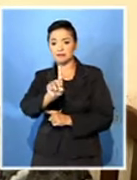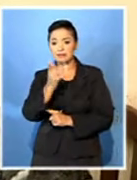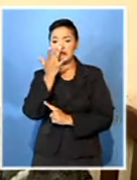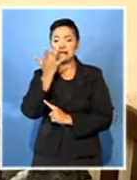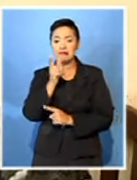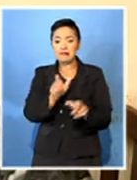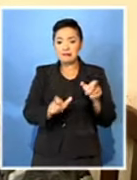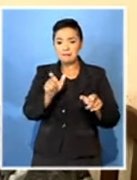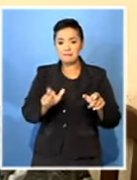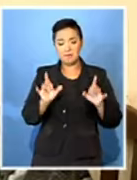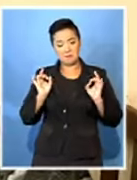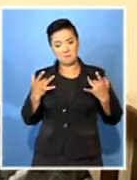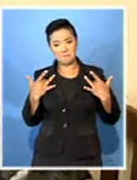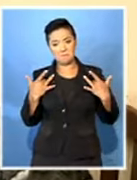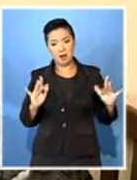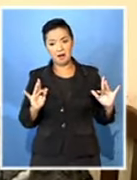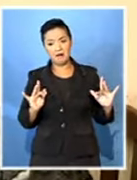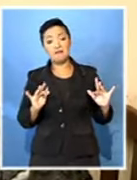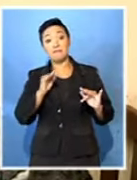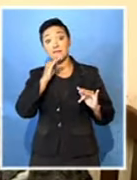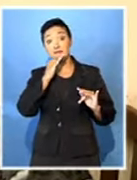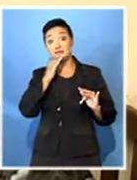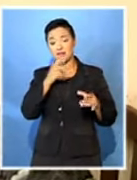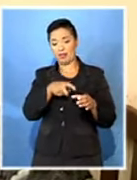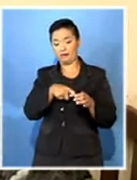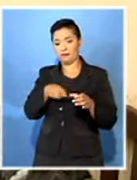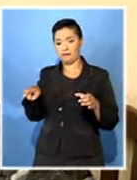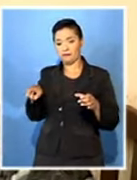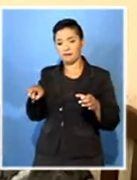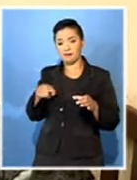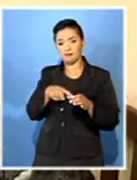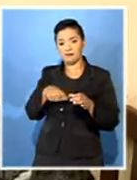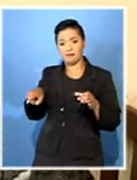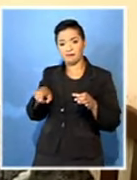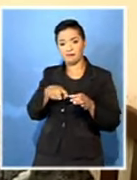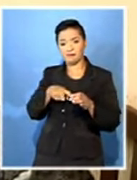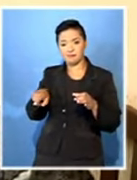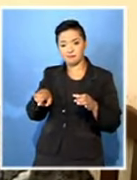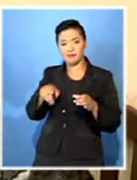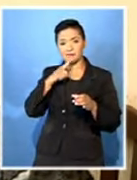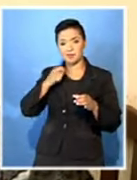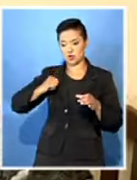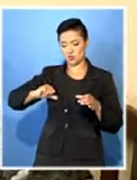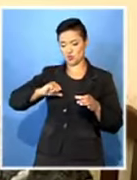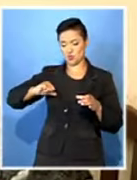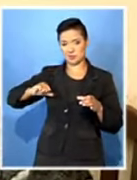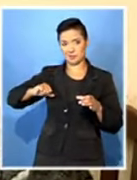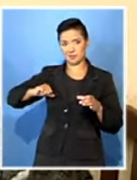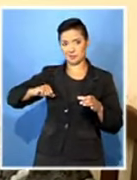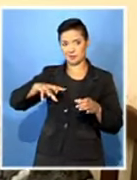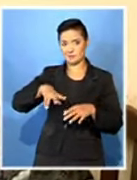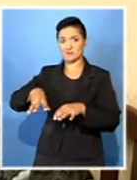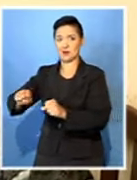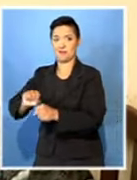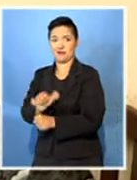have moved from elected posts into permanent posts in the municipality or